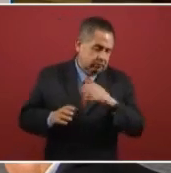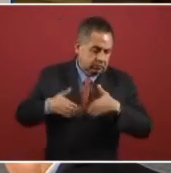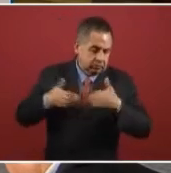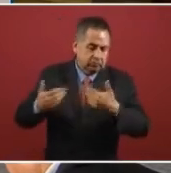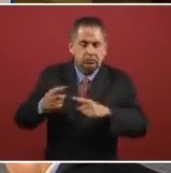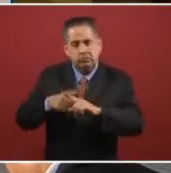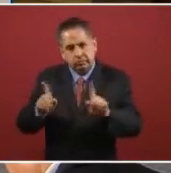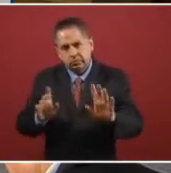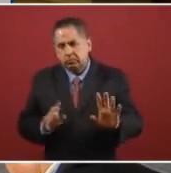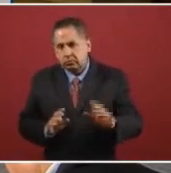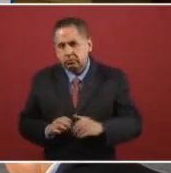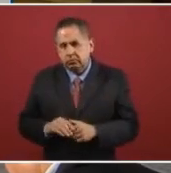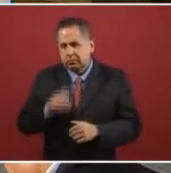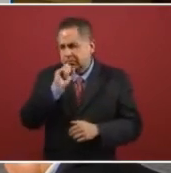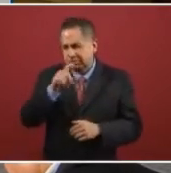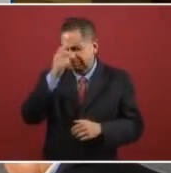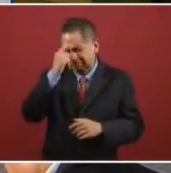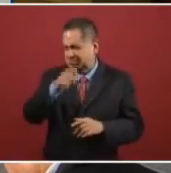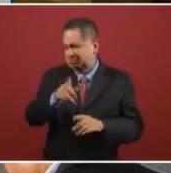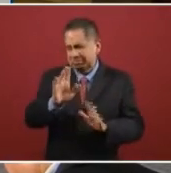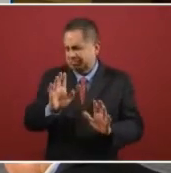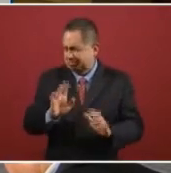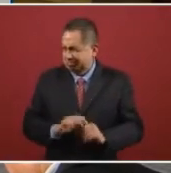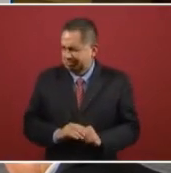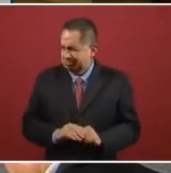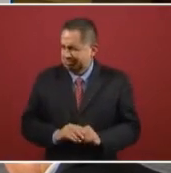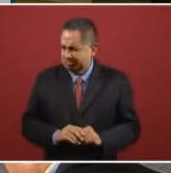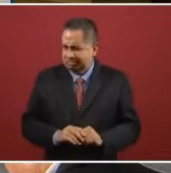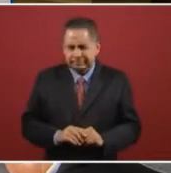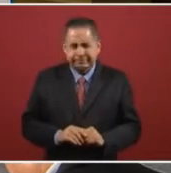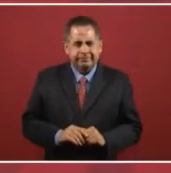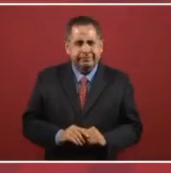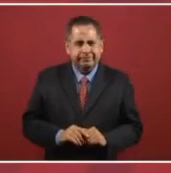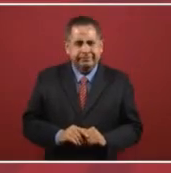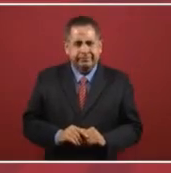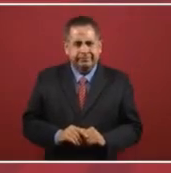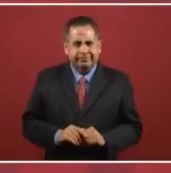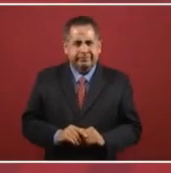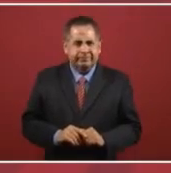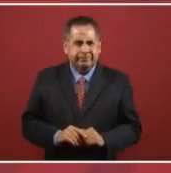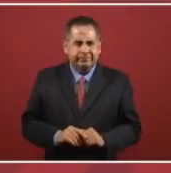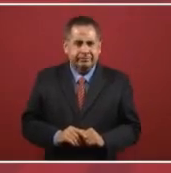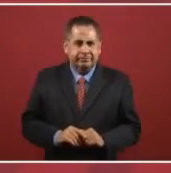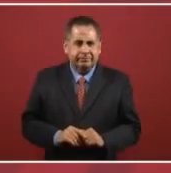Oh, the confident ones. But he still doesn't believe this is correct.